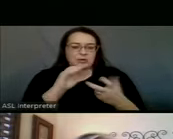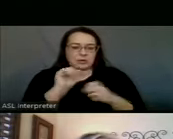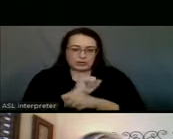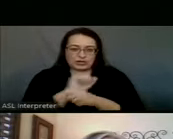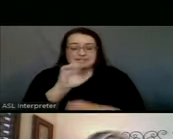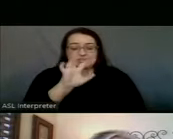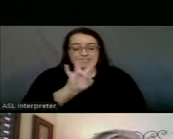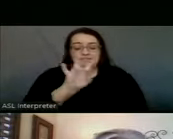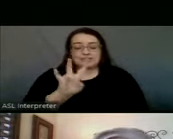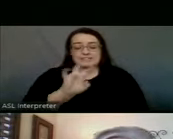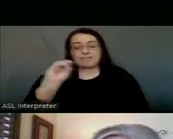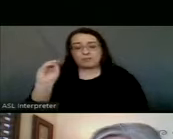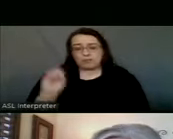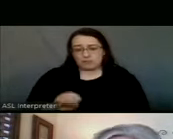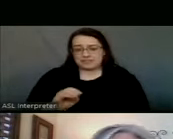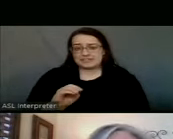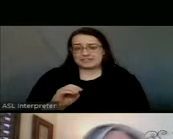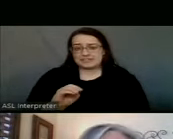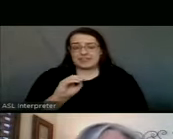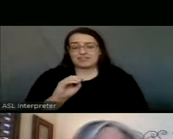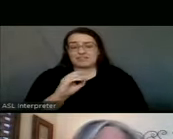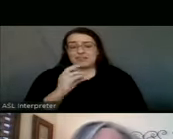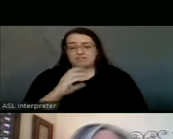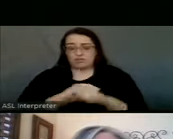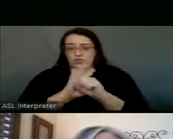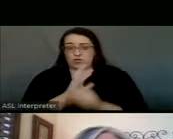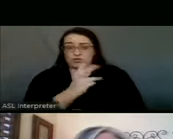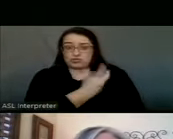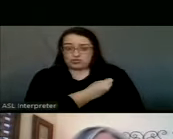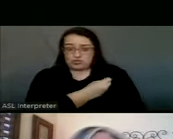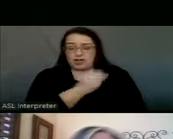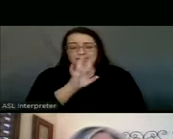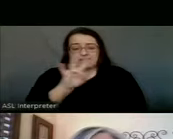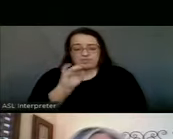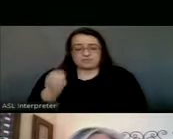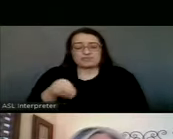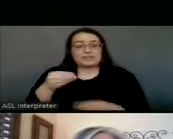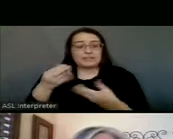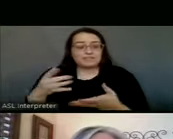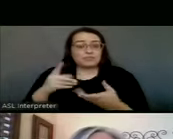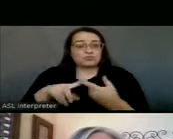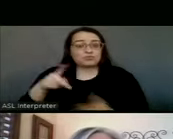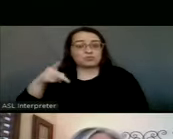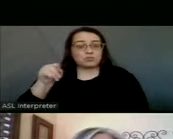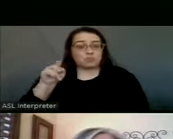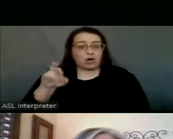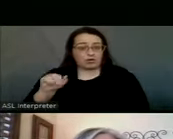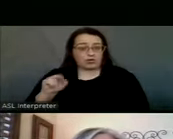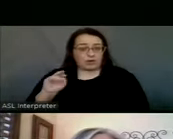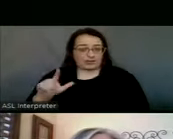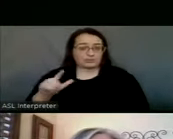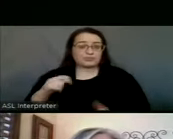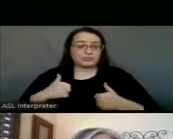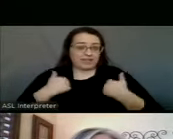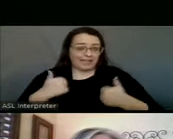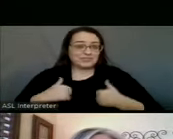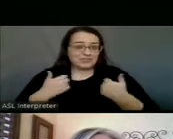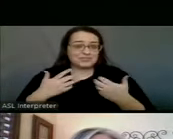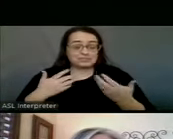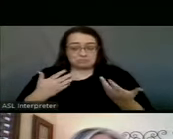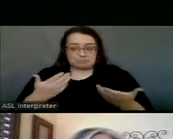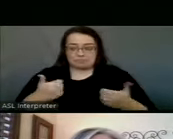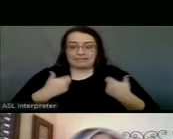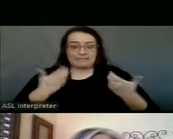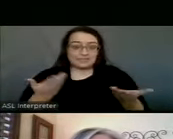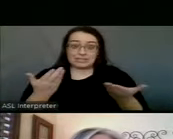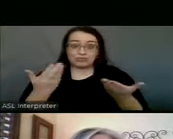77% of the vaccine has been given to people who have a Potter-Randall address, who live in Potter or